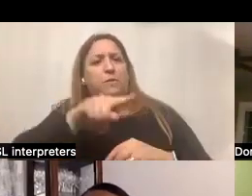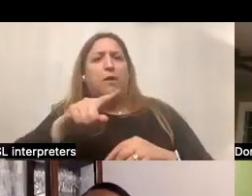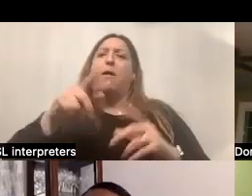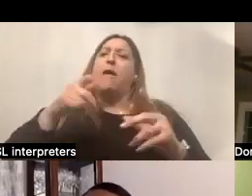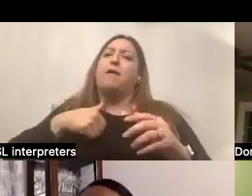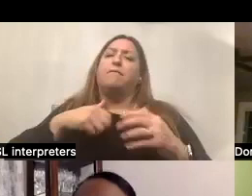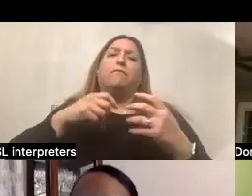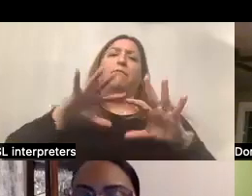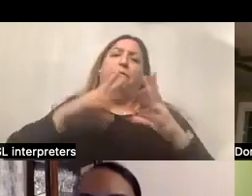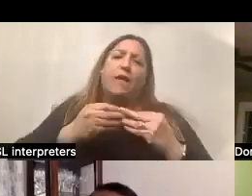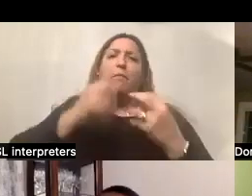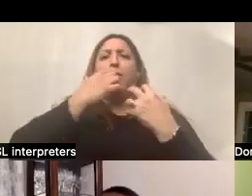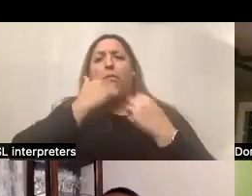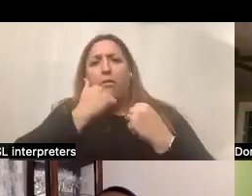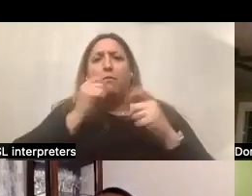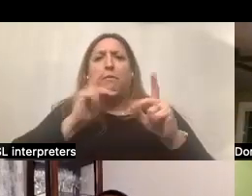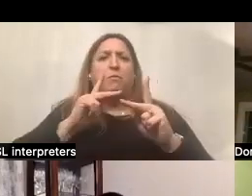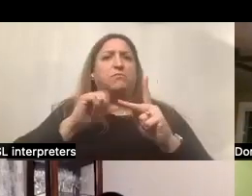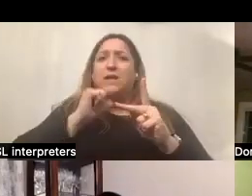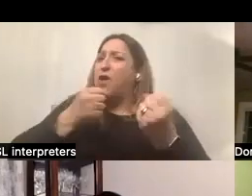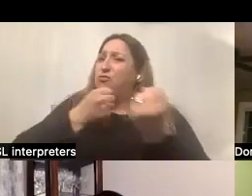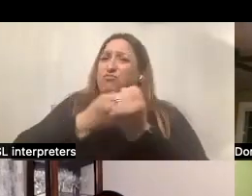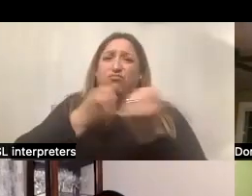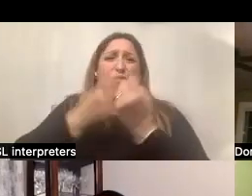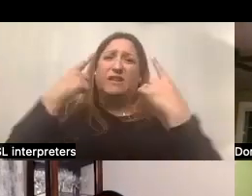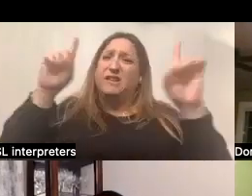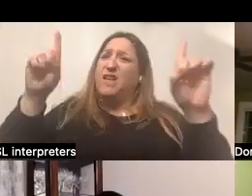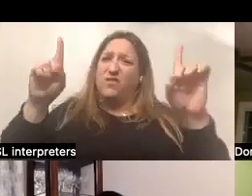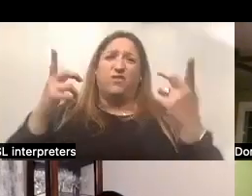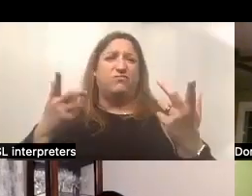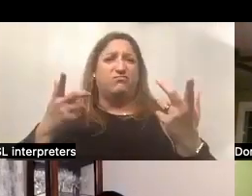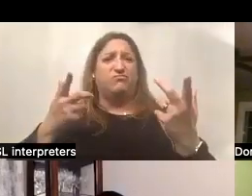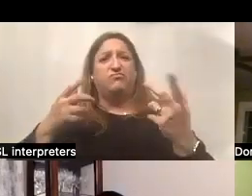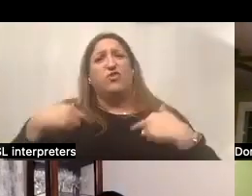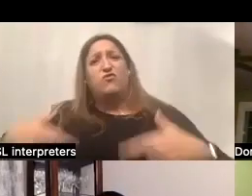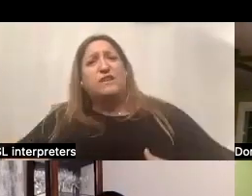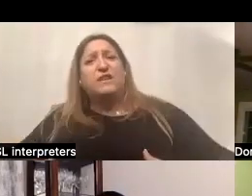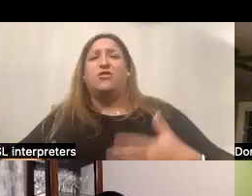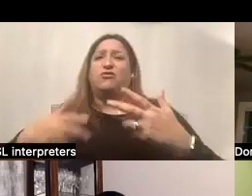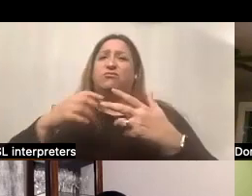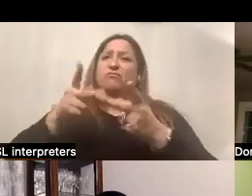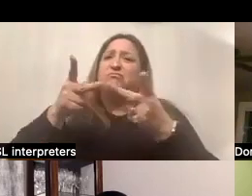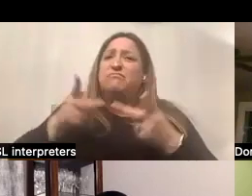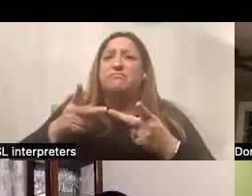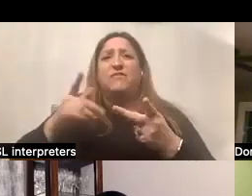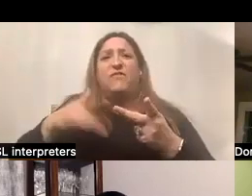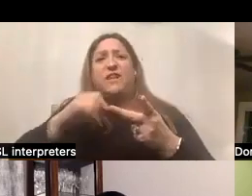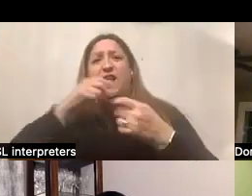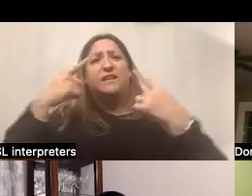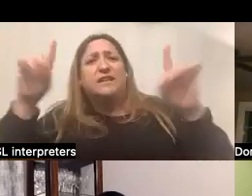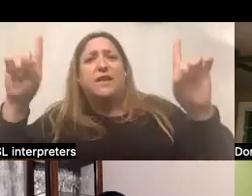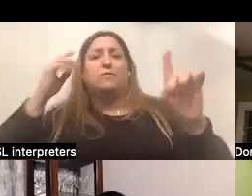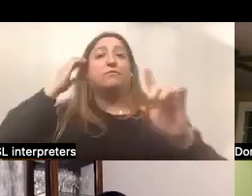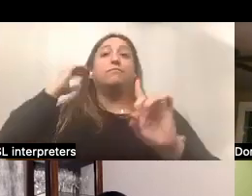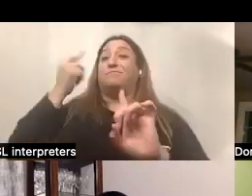are, um, not being supported successfully in a provider managed residential setting. And I want to point